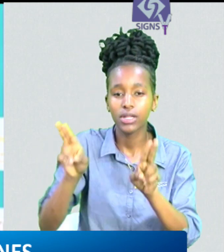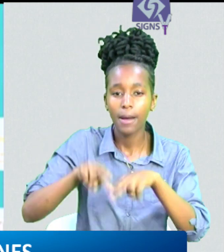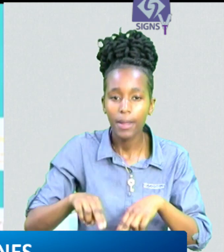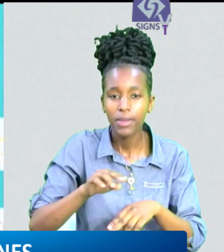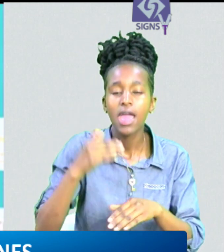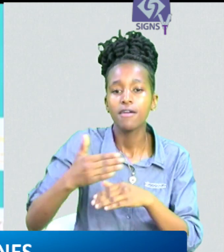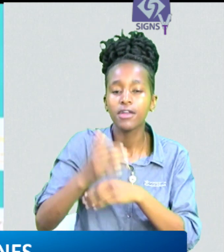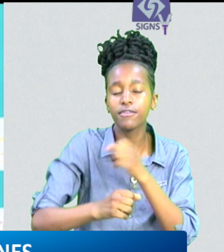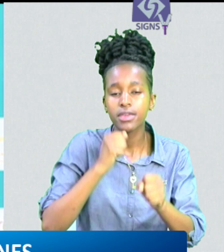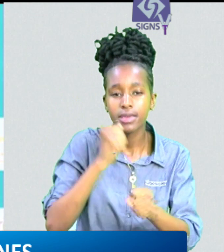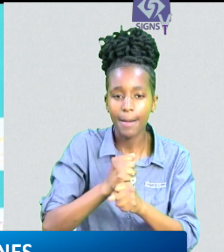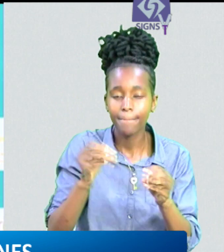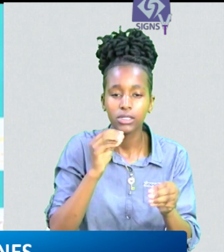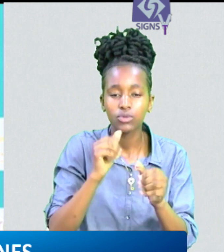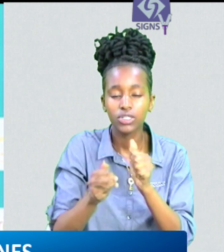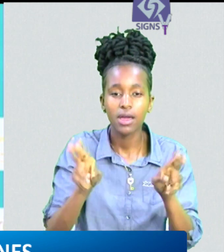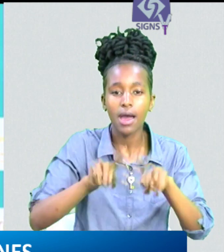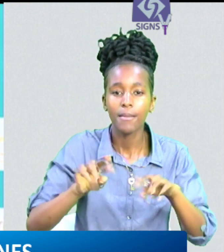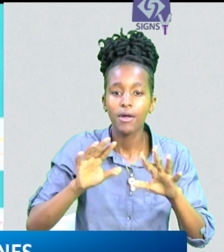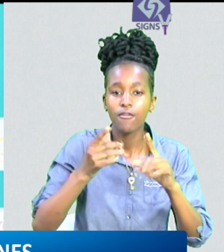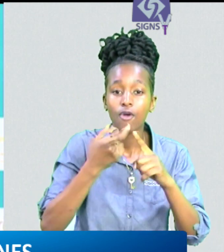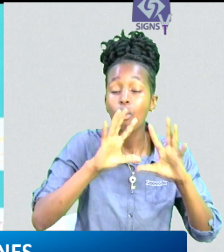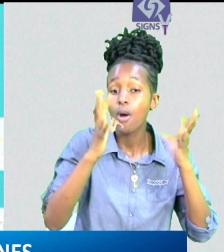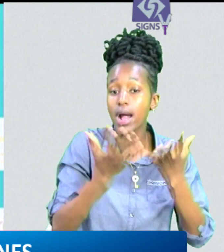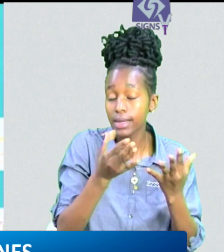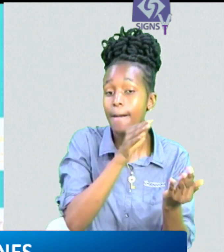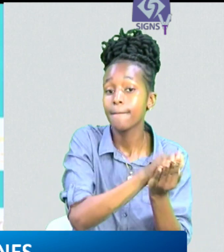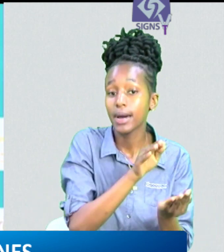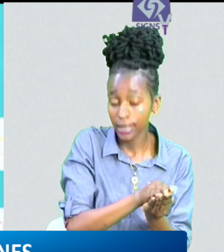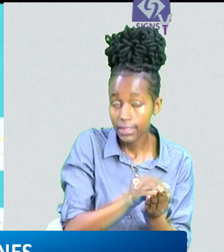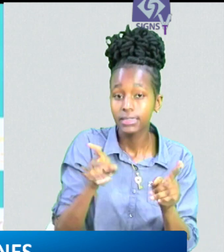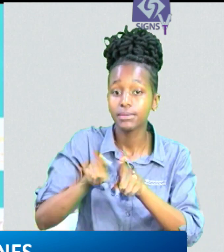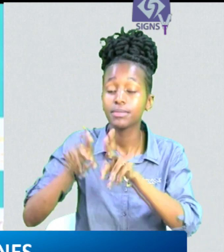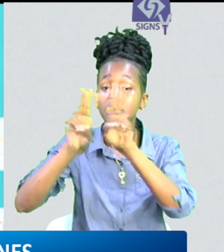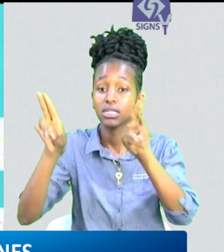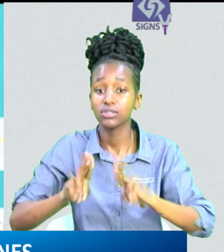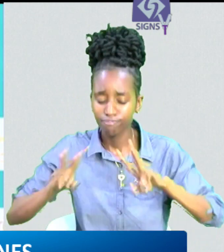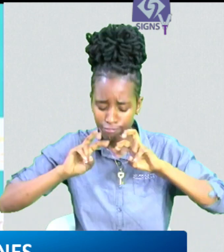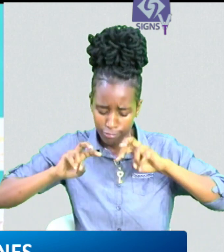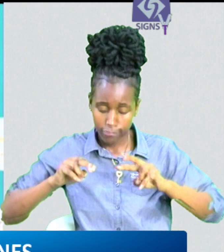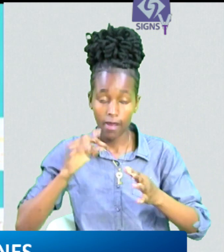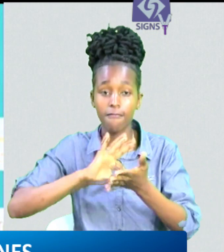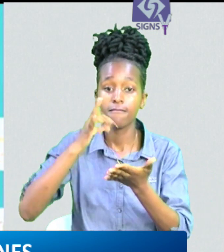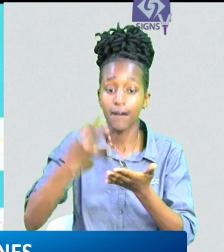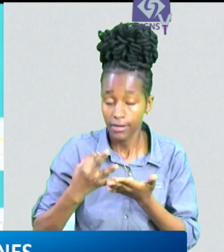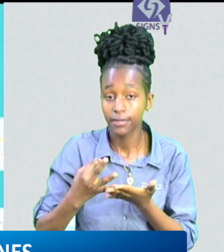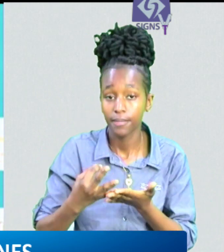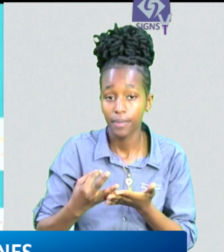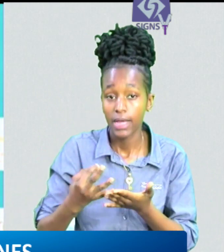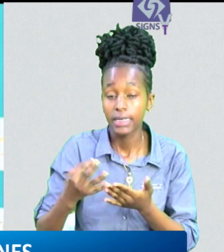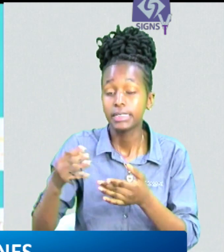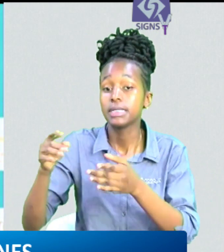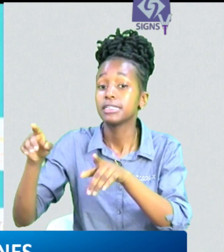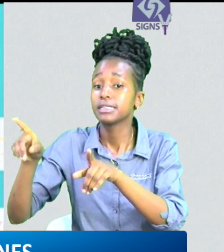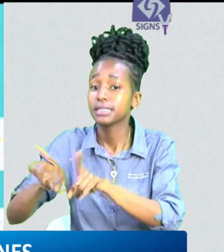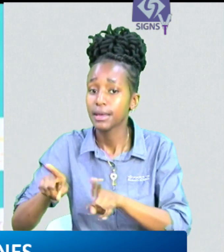annual meetings of the world bank group and the international monetary fund soon thereafter as well